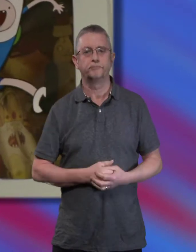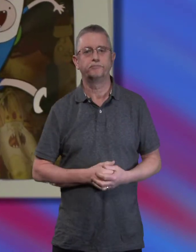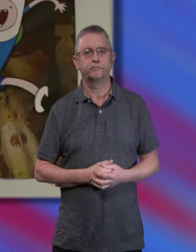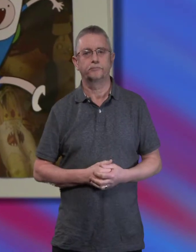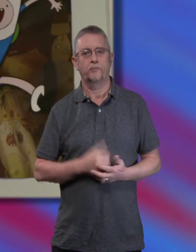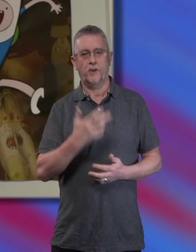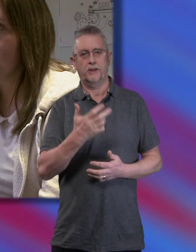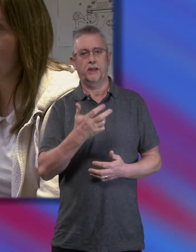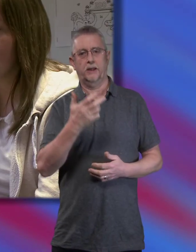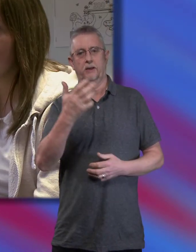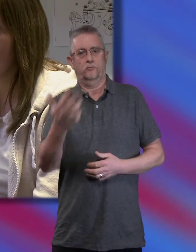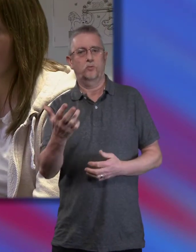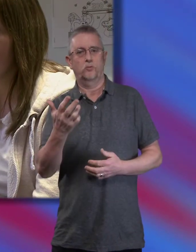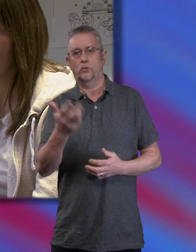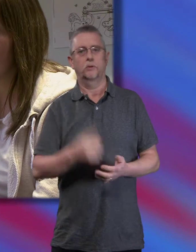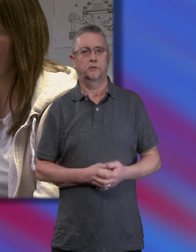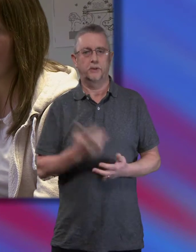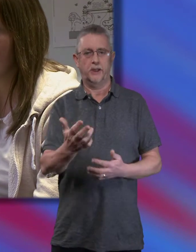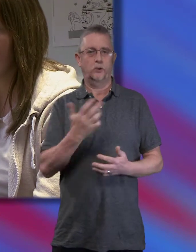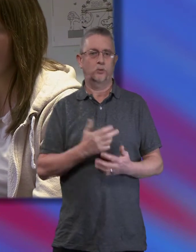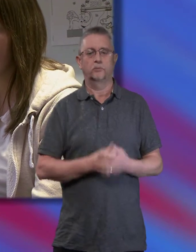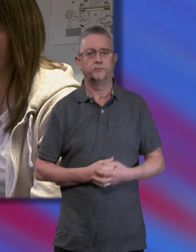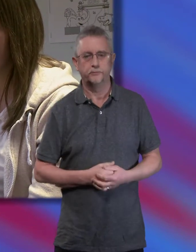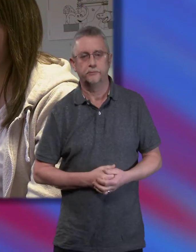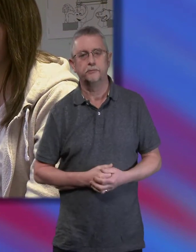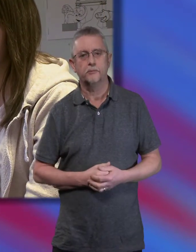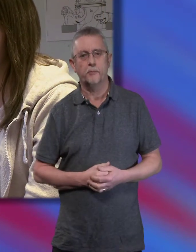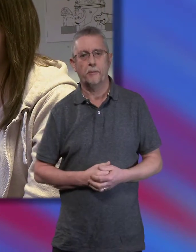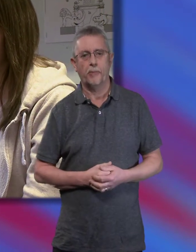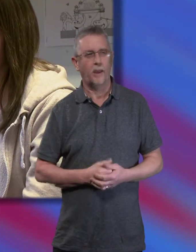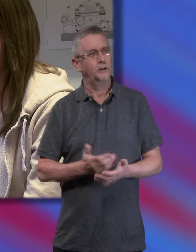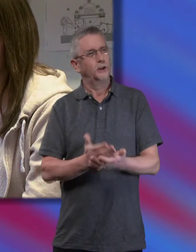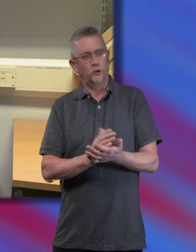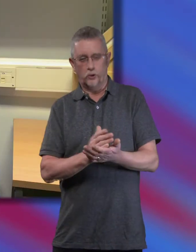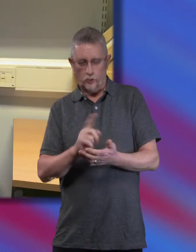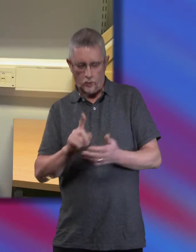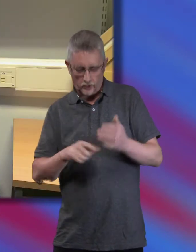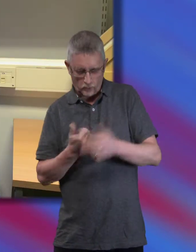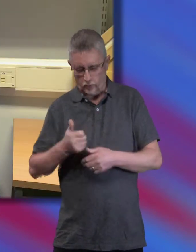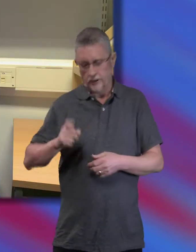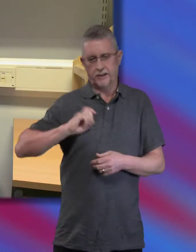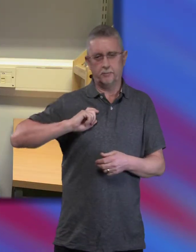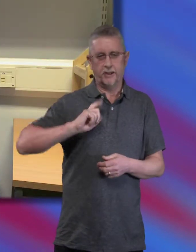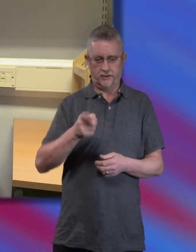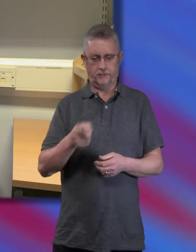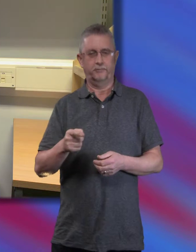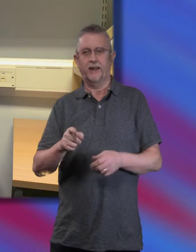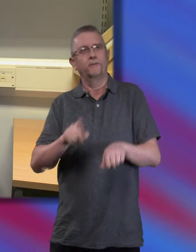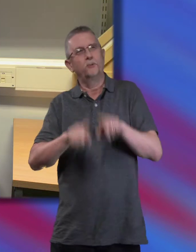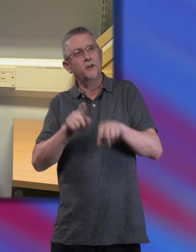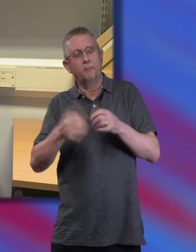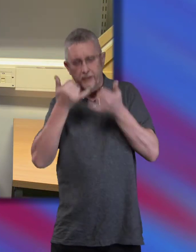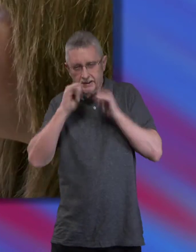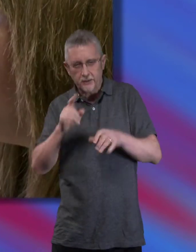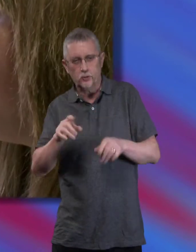9-4. 9-4. I didn't know what to expect today. The assessment that I'd done was pretty much